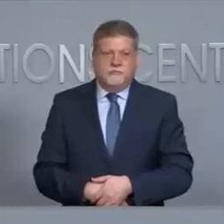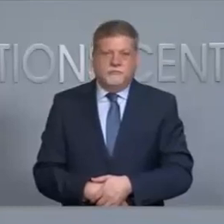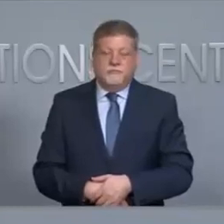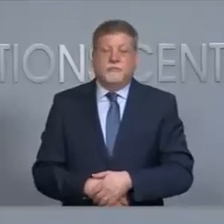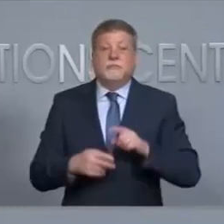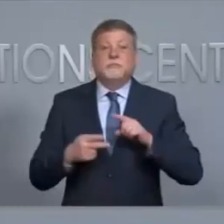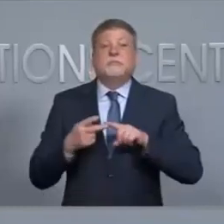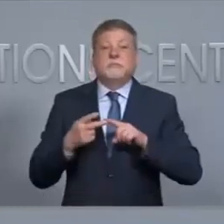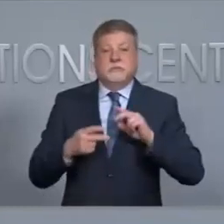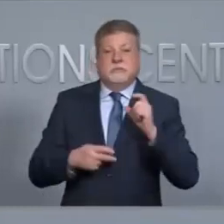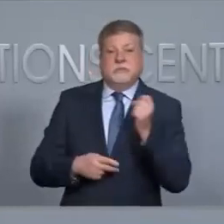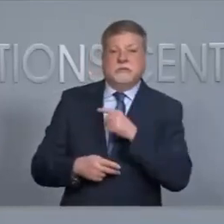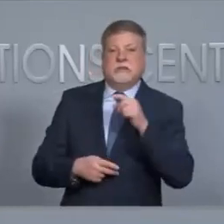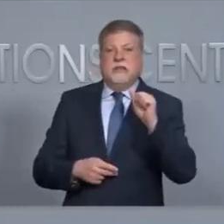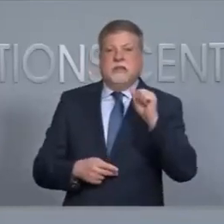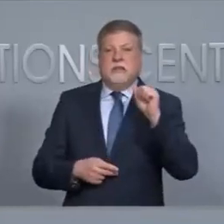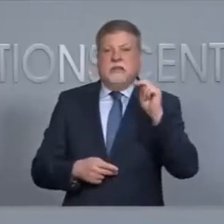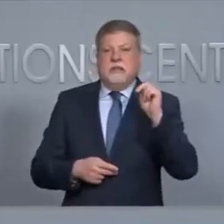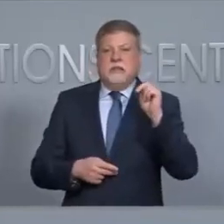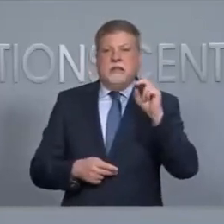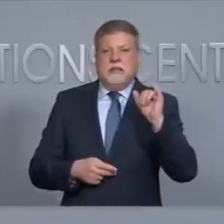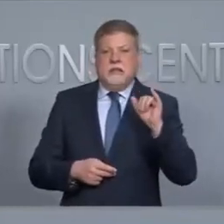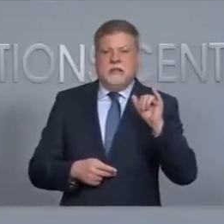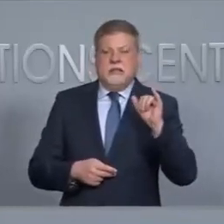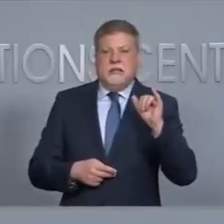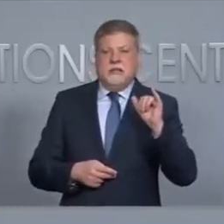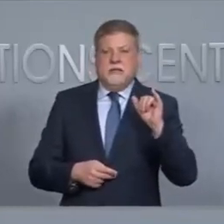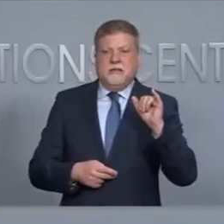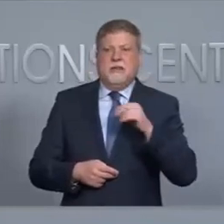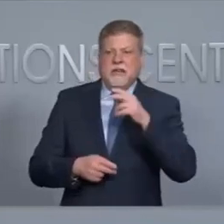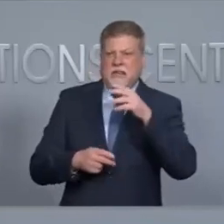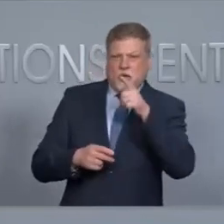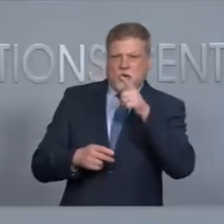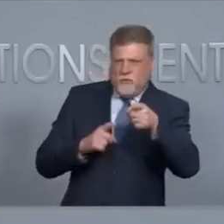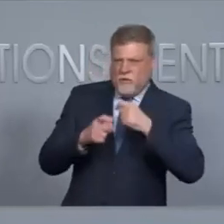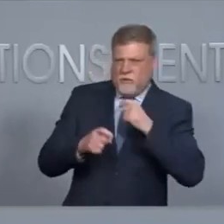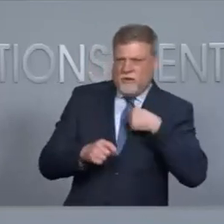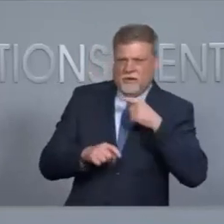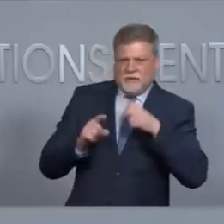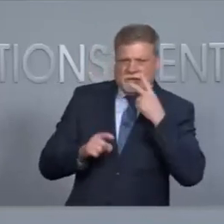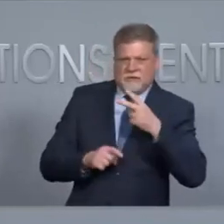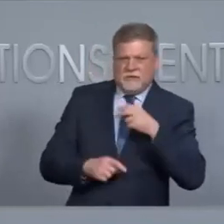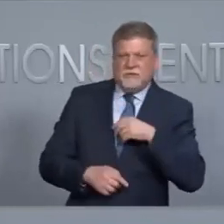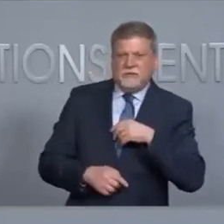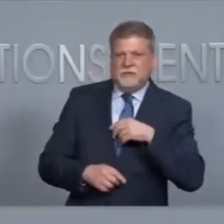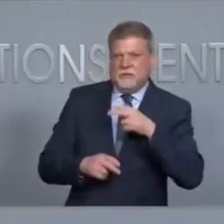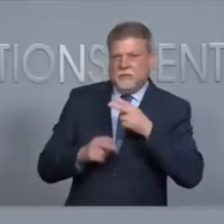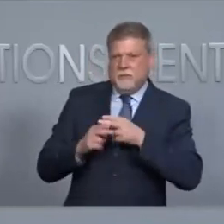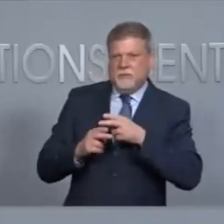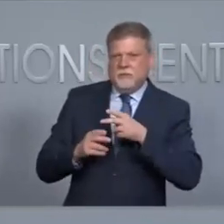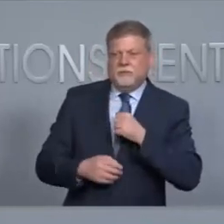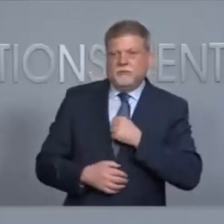Our next question is from Annie Dance Annie, please announce who you're with I can't seem to find it here on the list